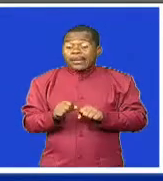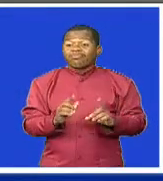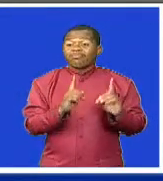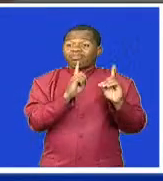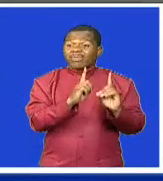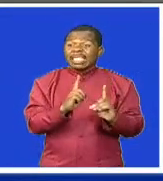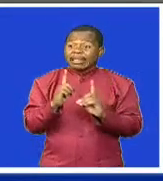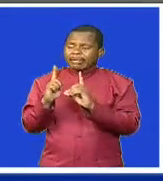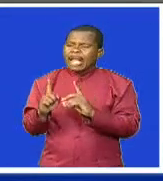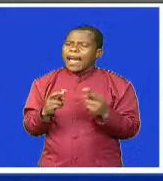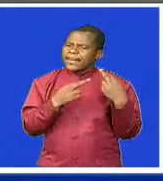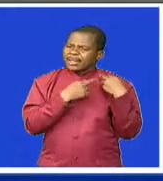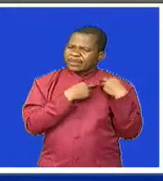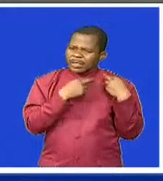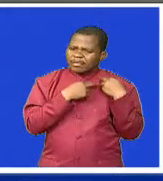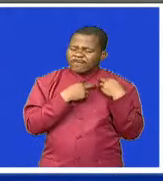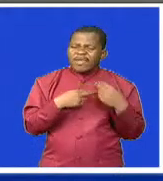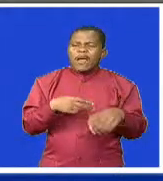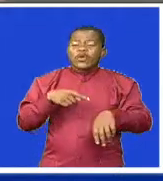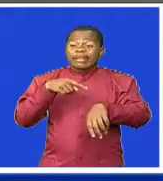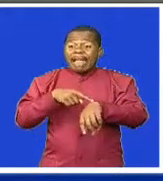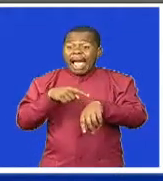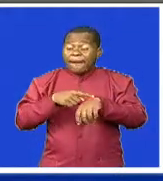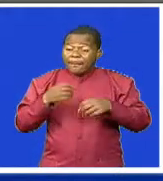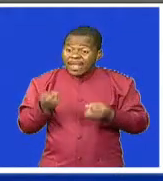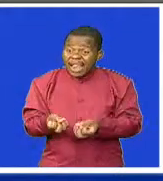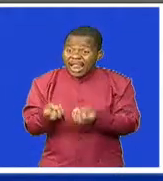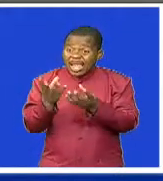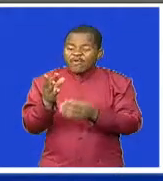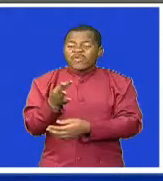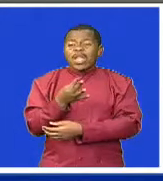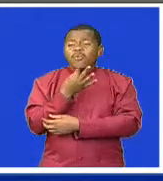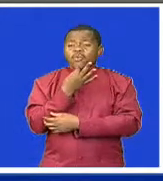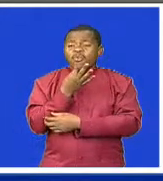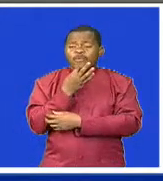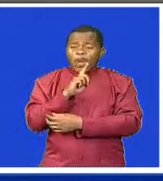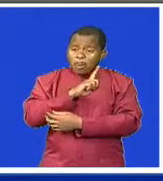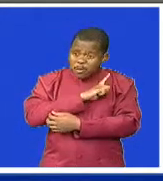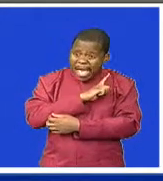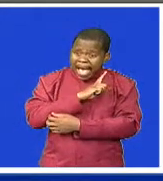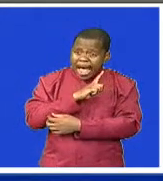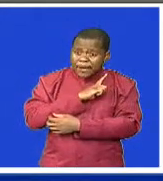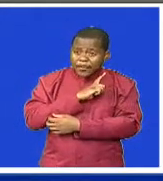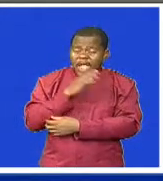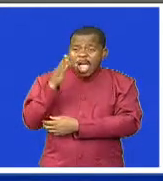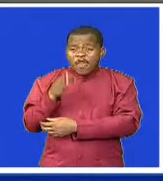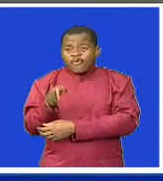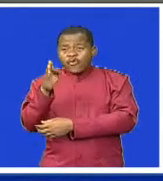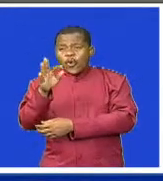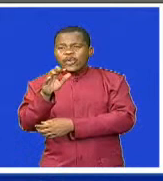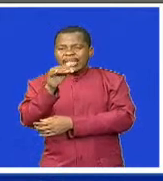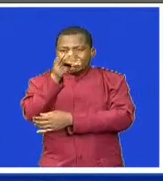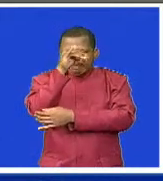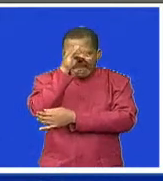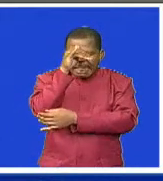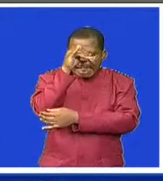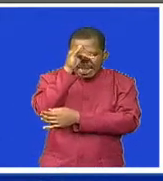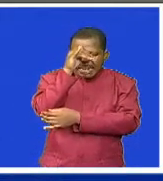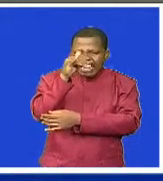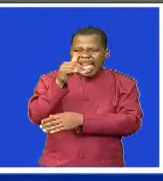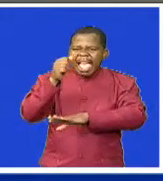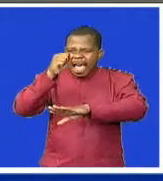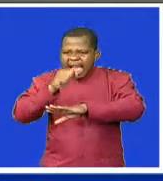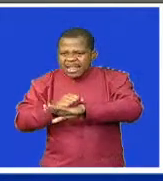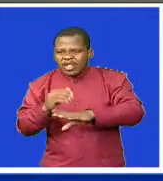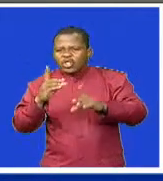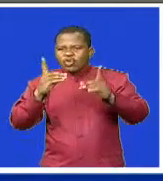for these young people to explore their future, what they can do,